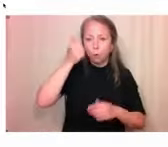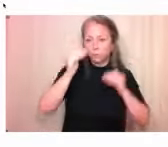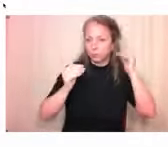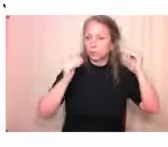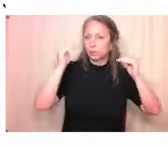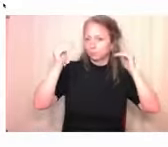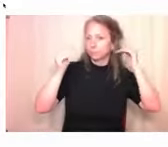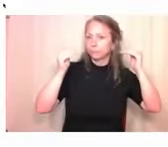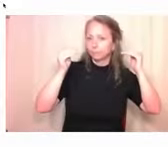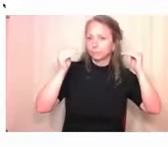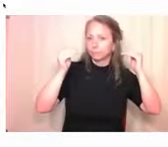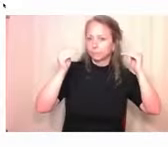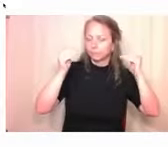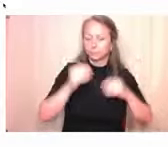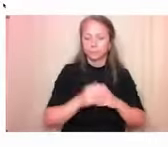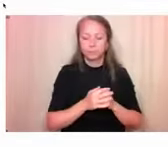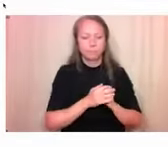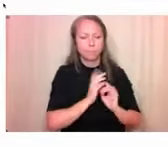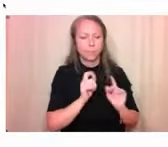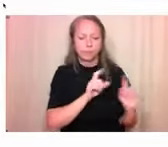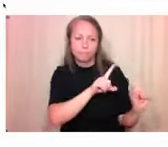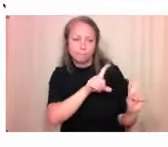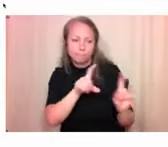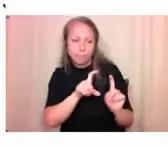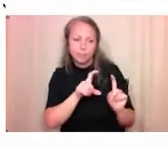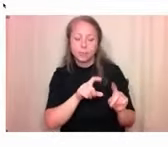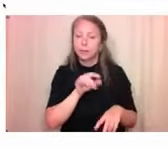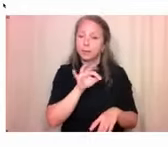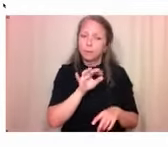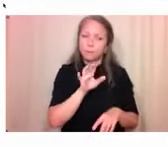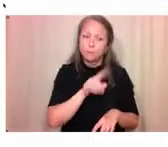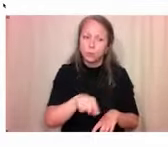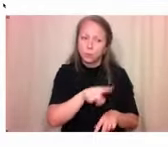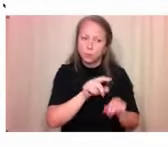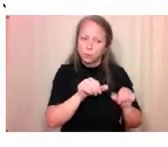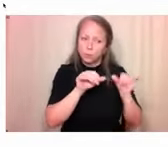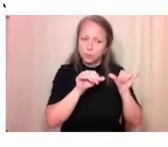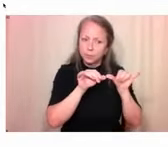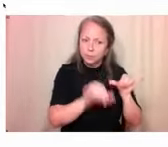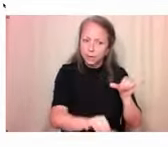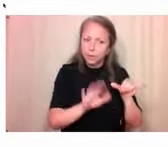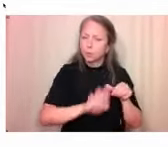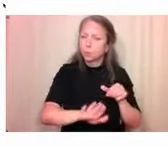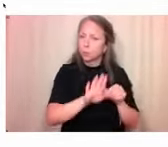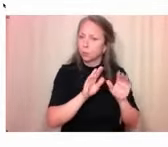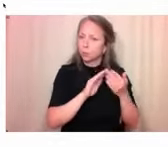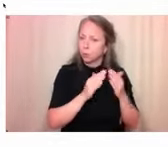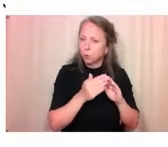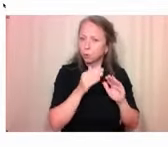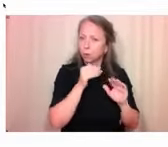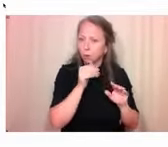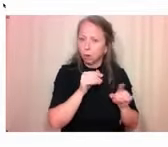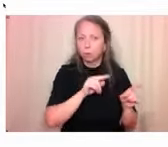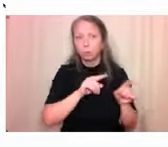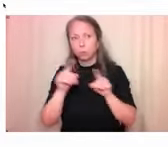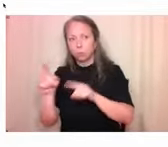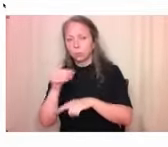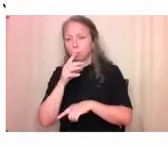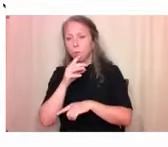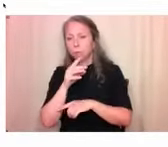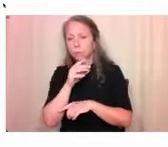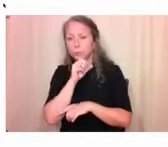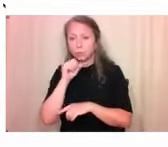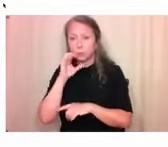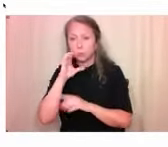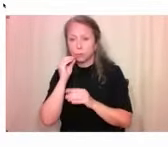makes them feel more comfortable to age in place in their communities. So this is one of several photovoice studies that we've conducted and are continuing to